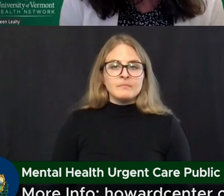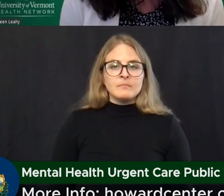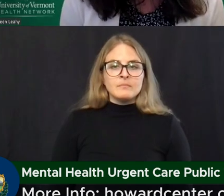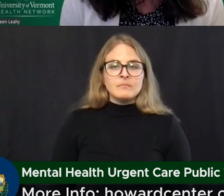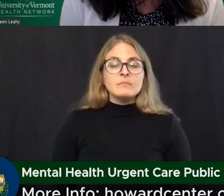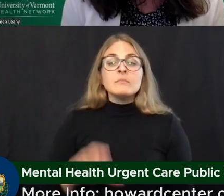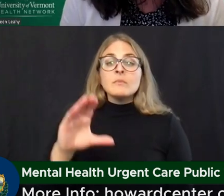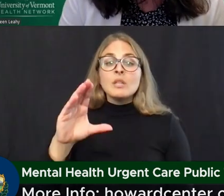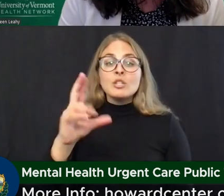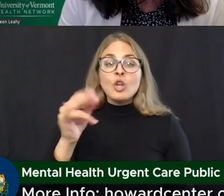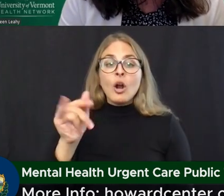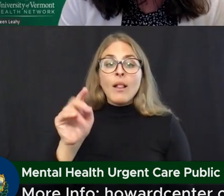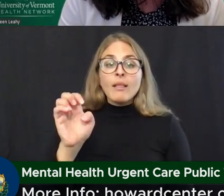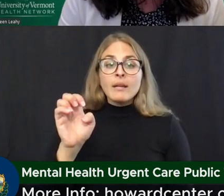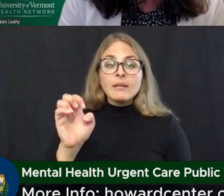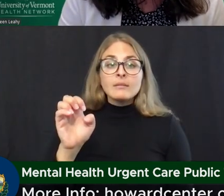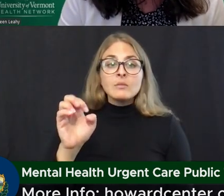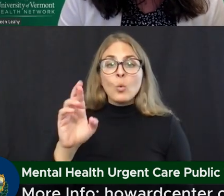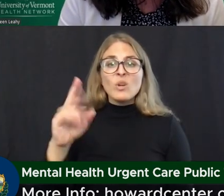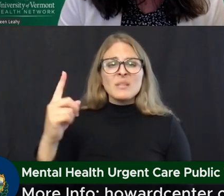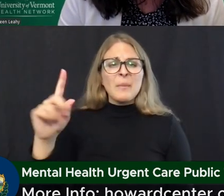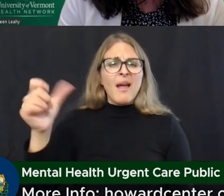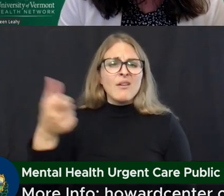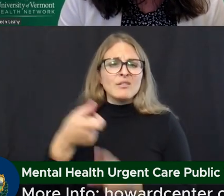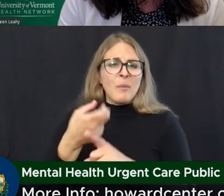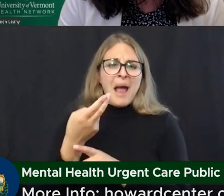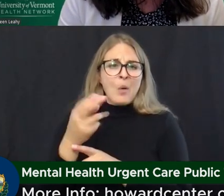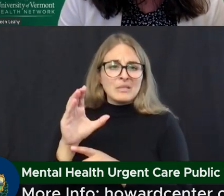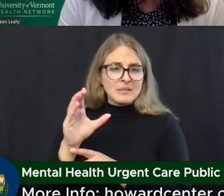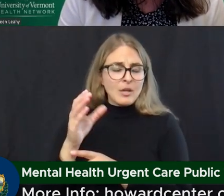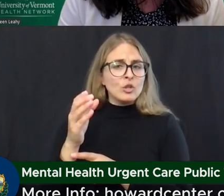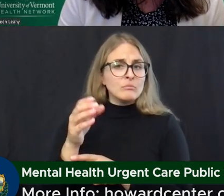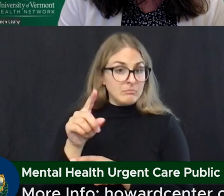Charlotte, or another colleague from Howard, if one of you wants to weigh in,